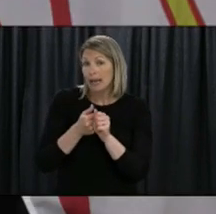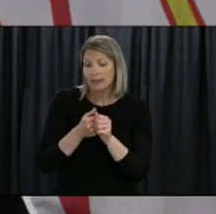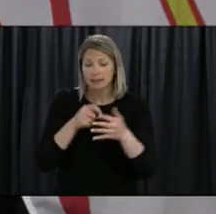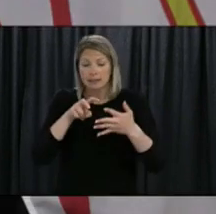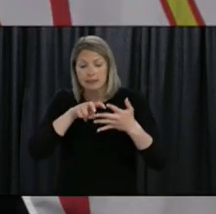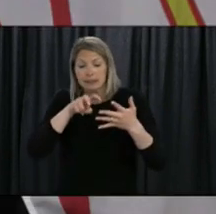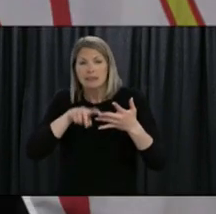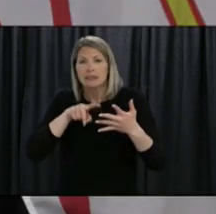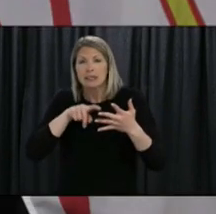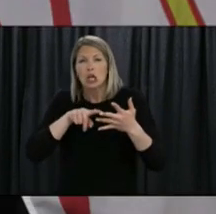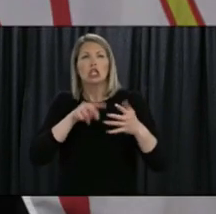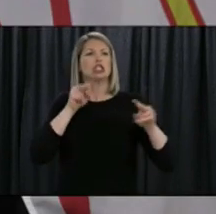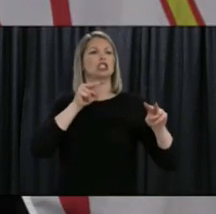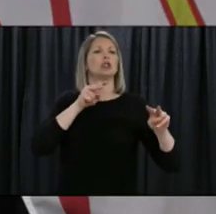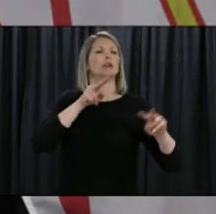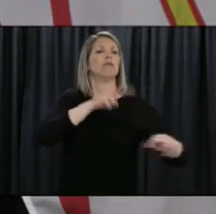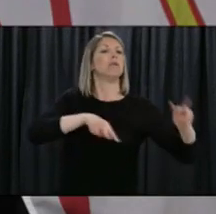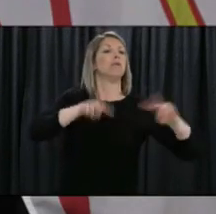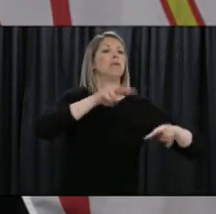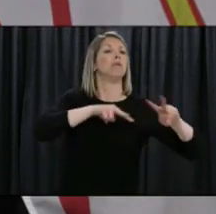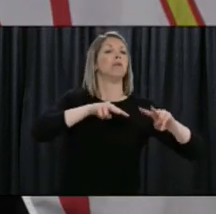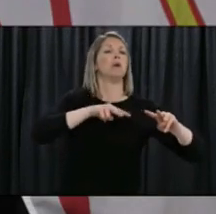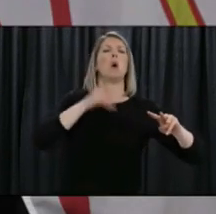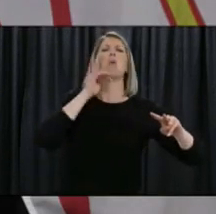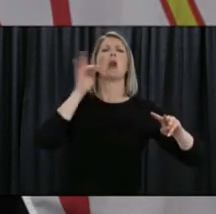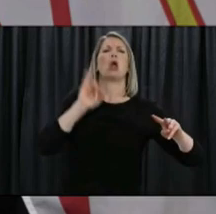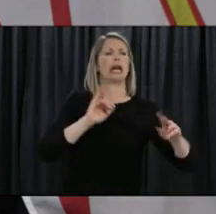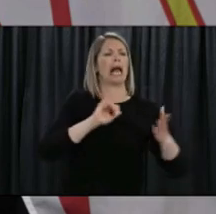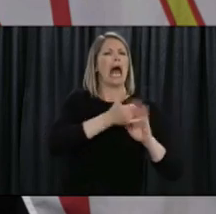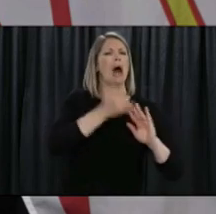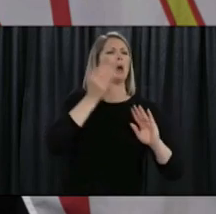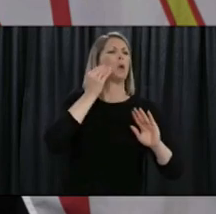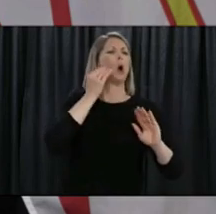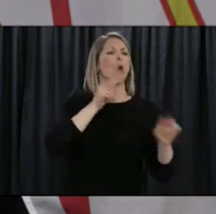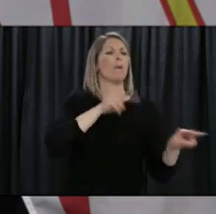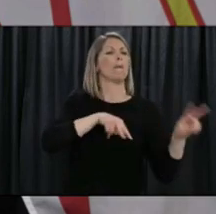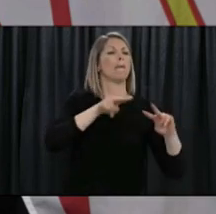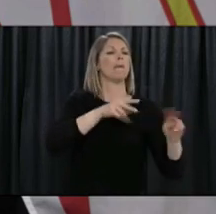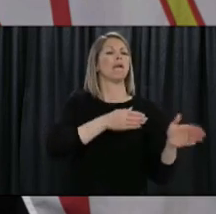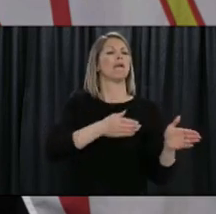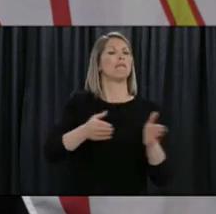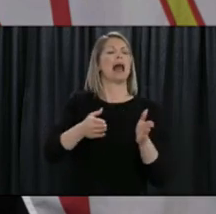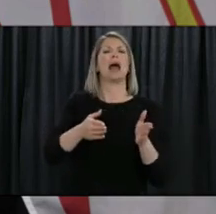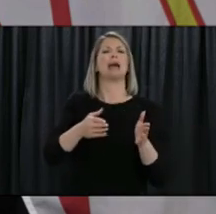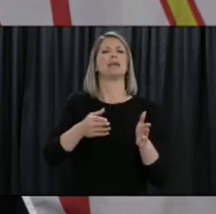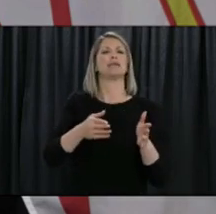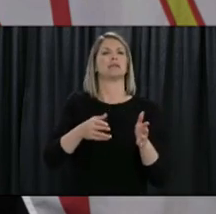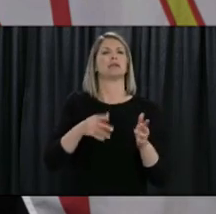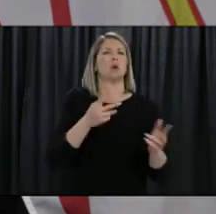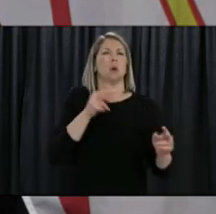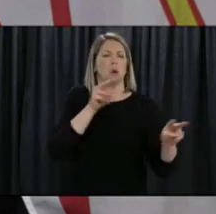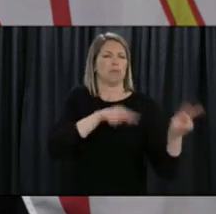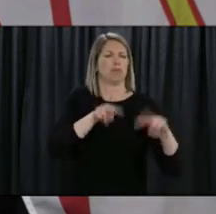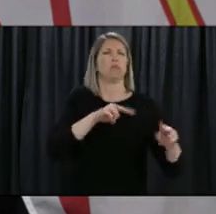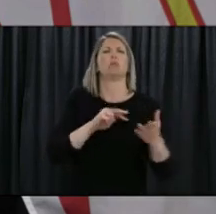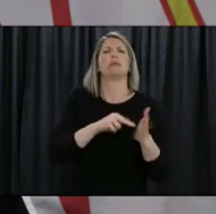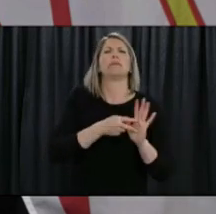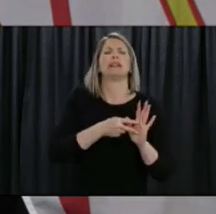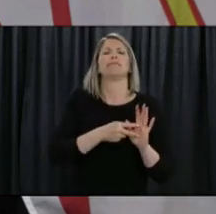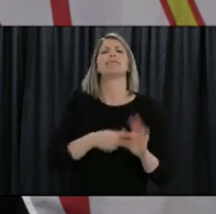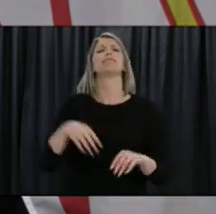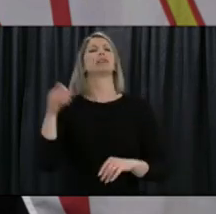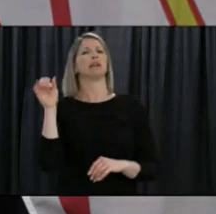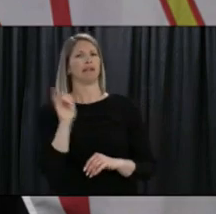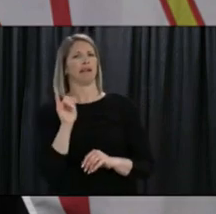what that surveillance strategy looks like so our surveillance strategy is basic is based on all of those things that we talked about in the beginning you know